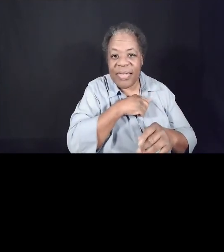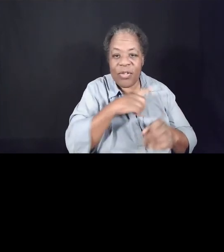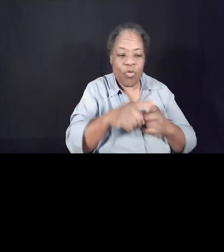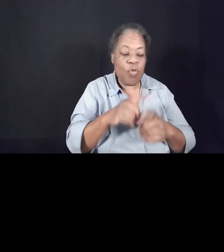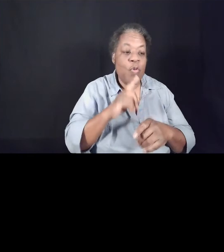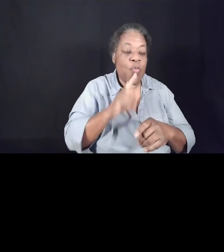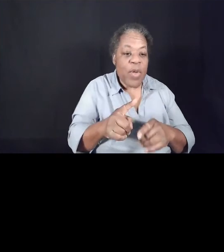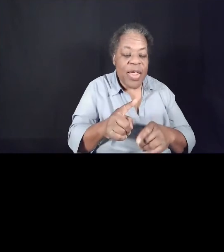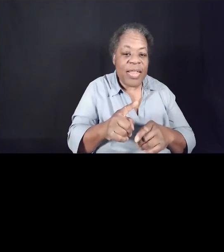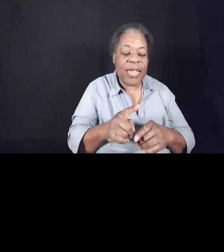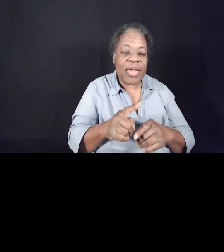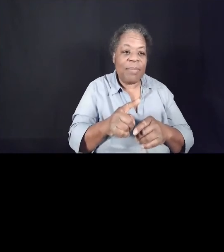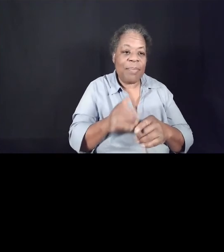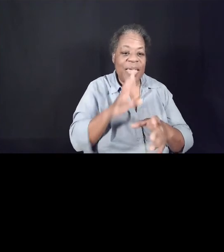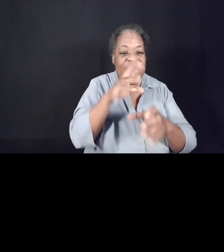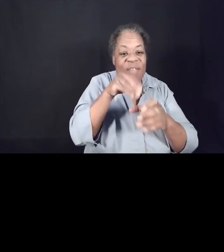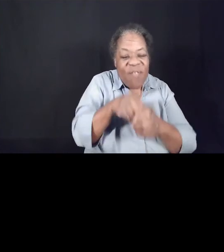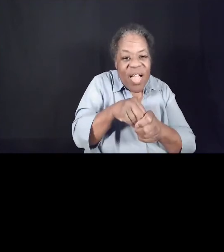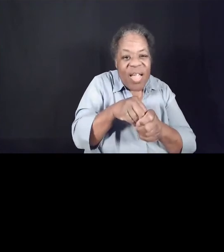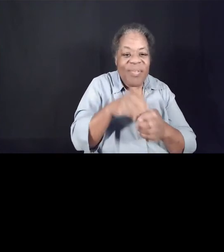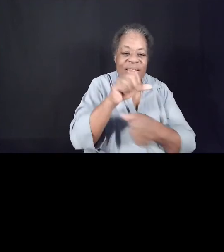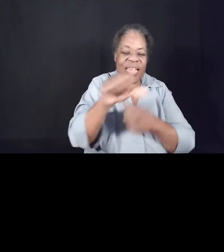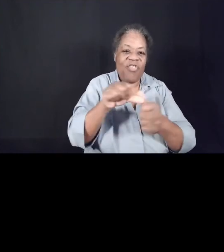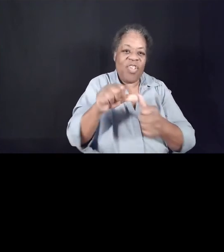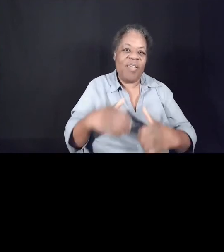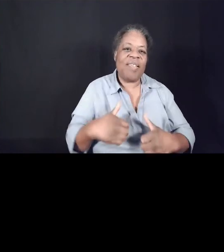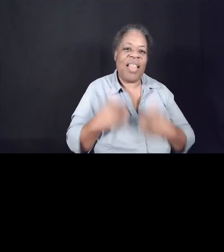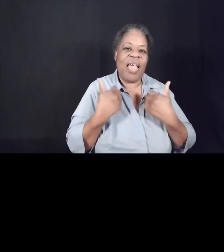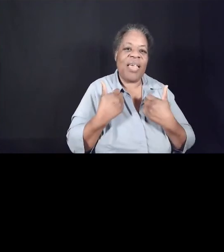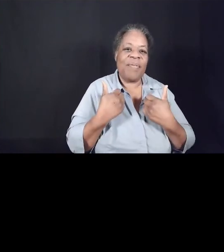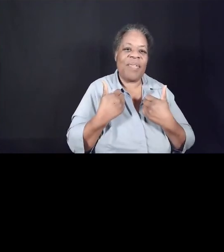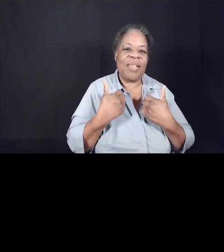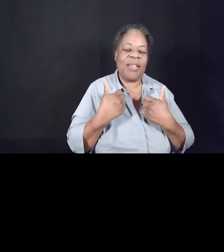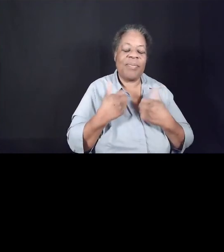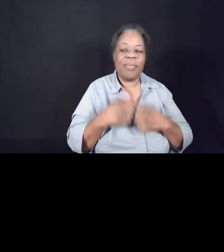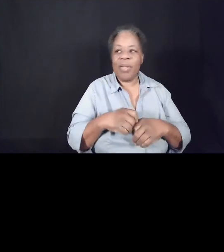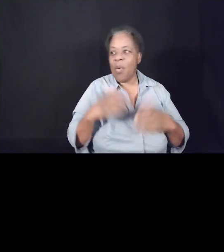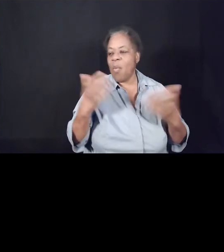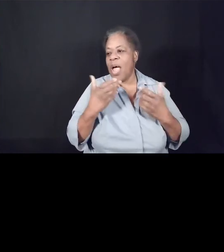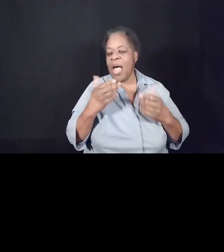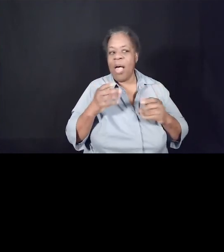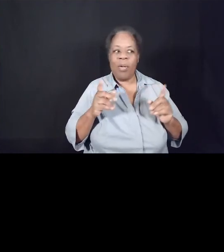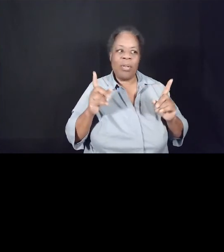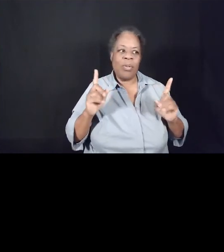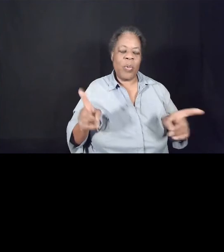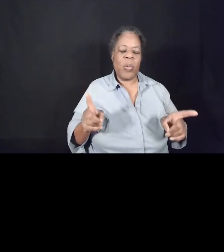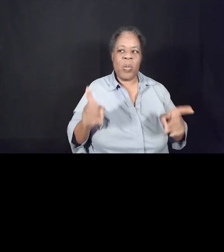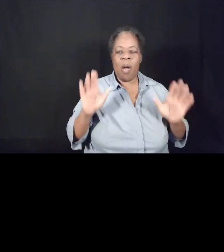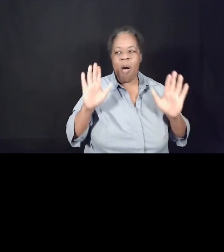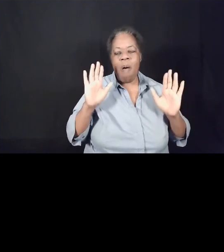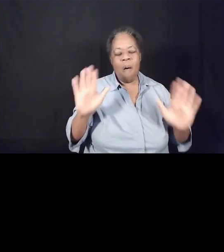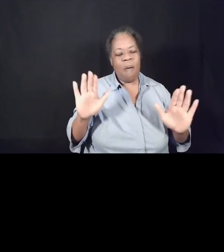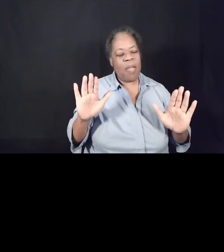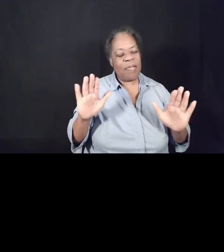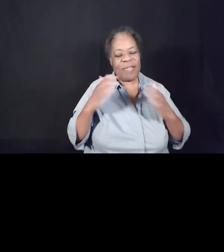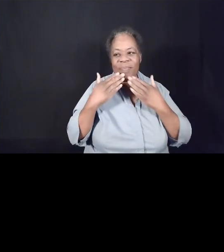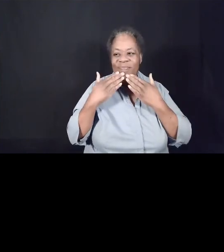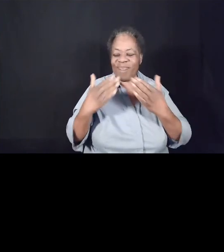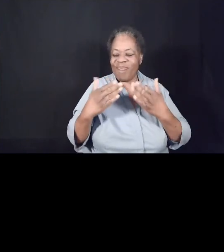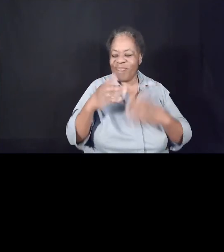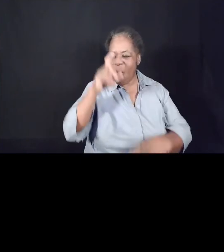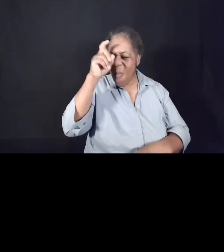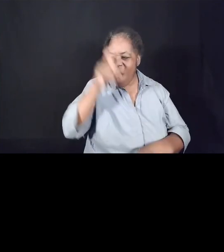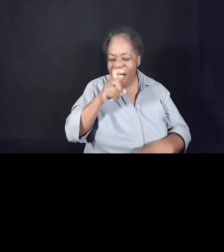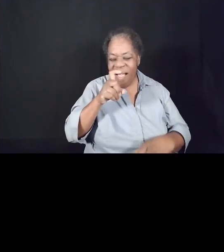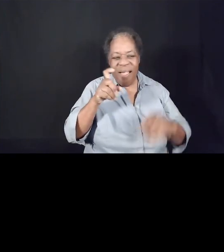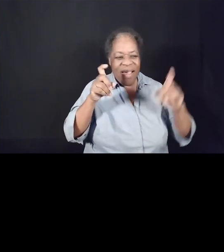involved in each other's lives. Wow. You guys are so totally awesome and so totally wise. And